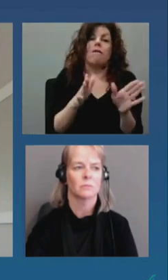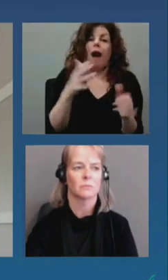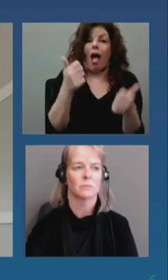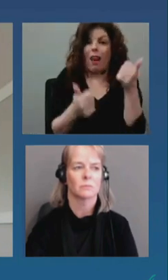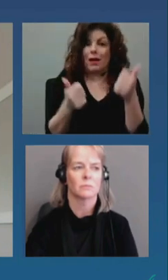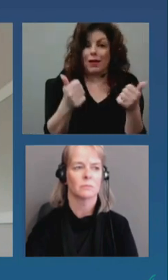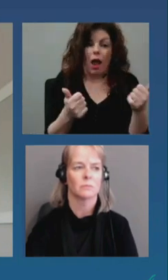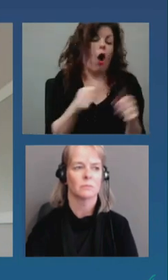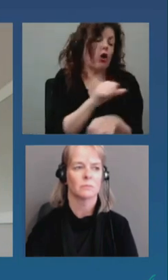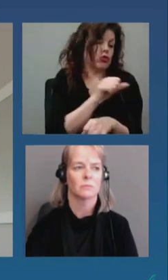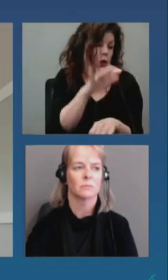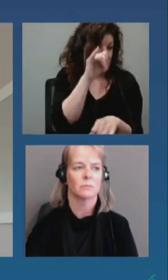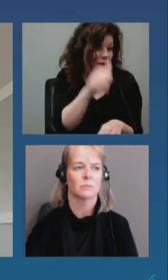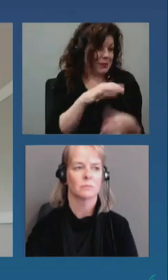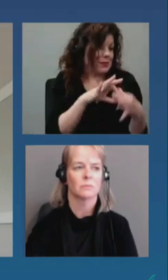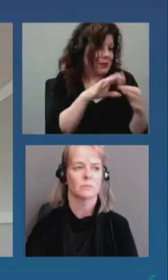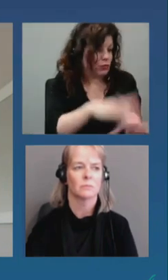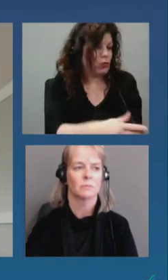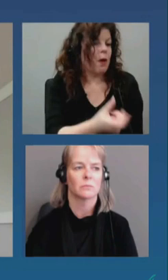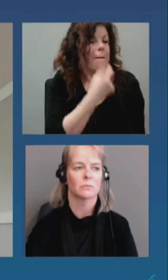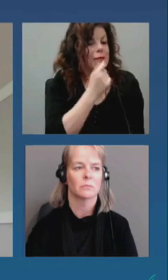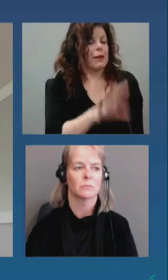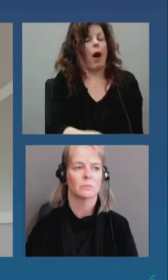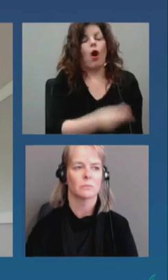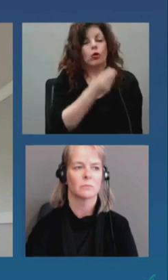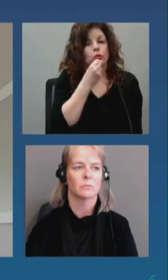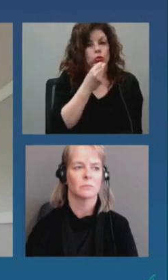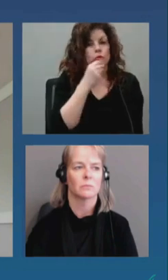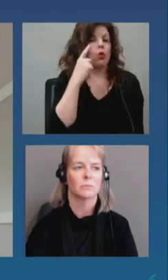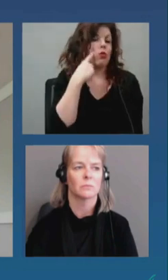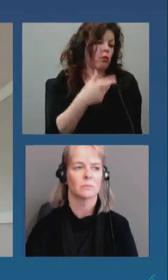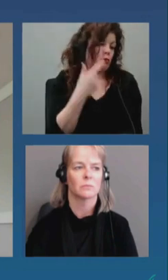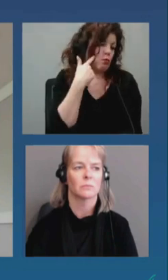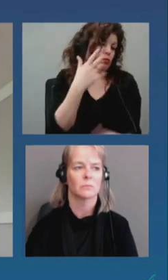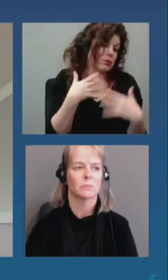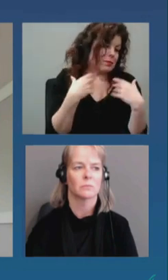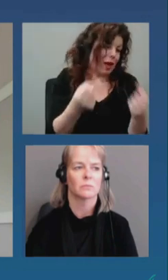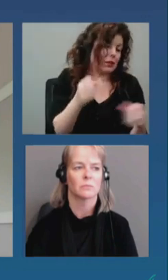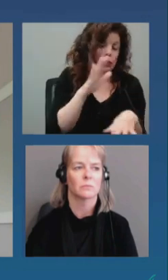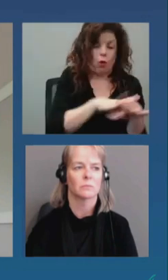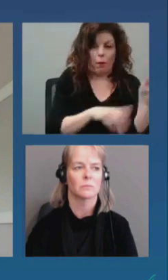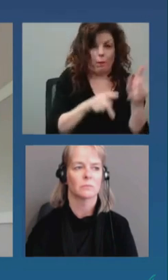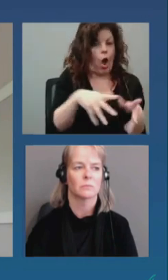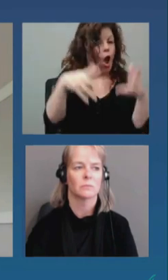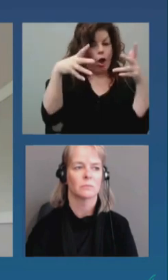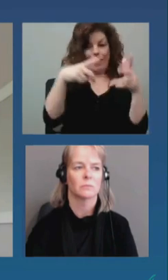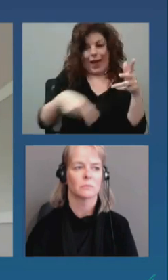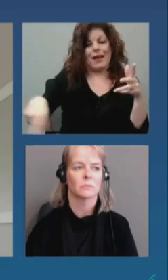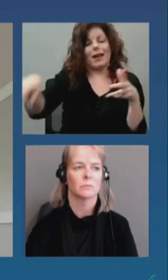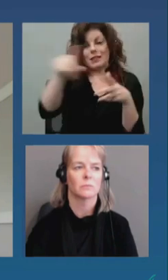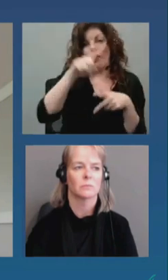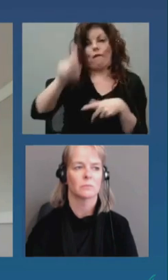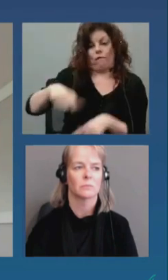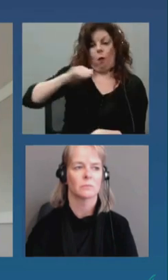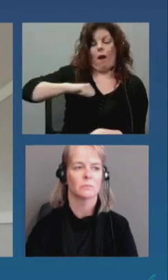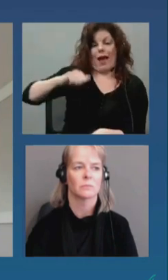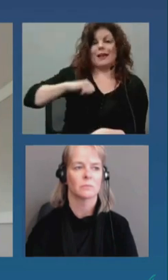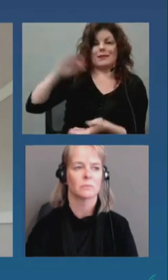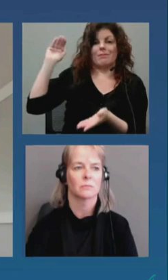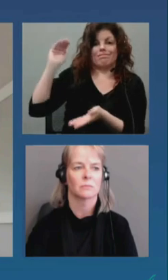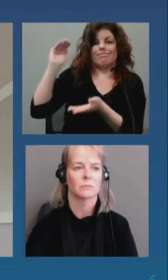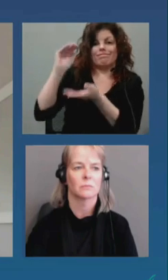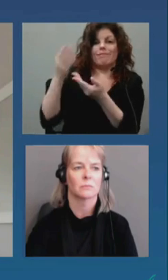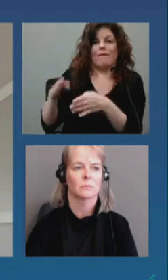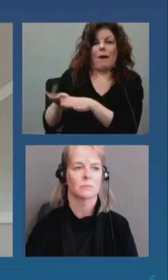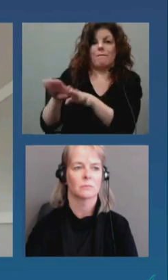et qui aident avec la santé et la sécurité de la population. C'est quelque chose que la